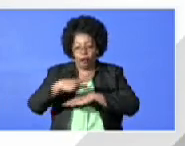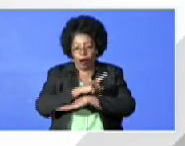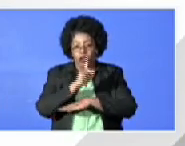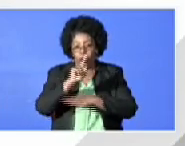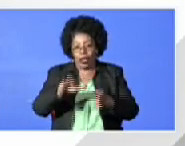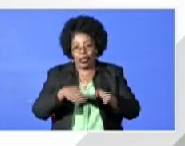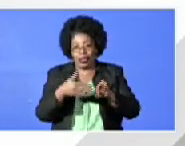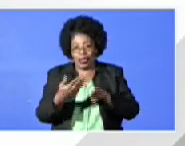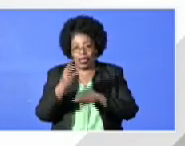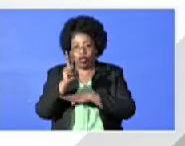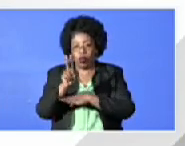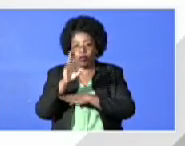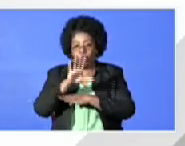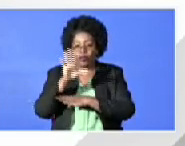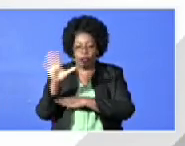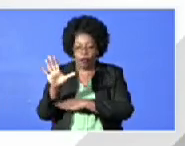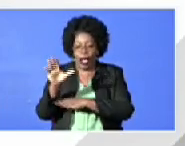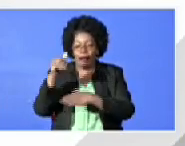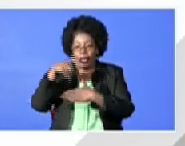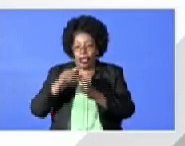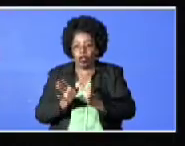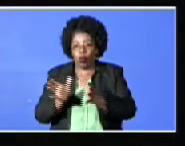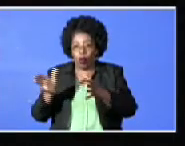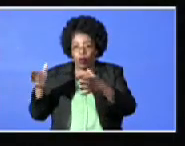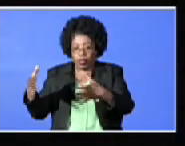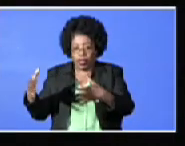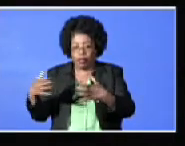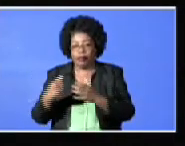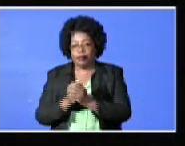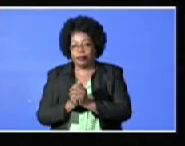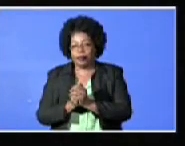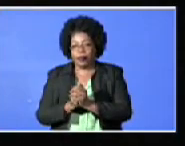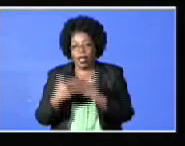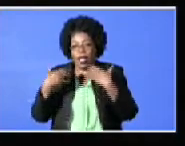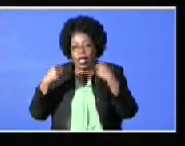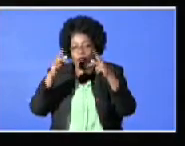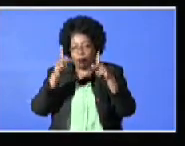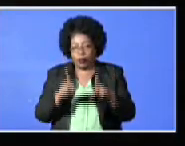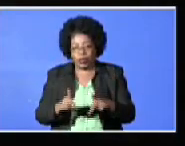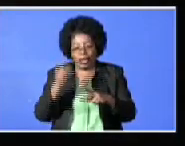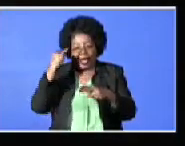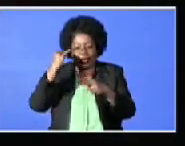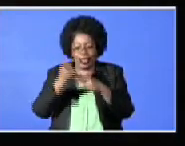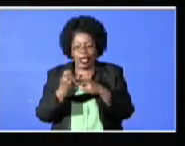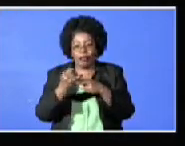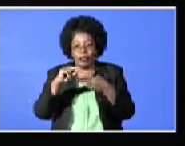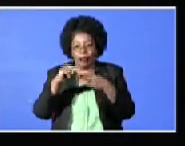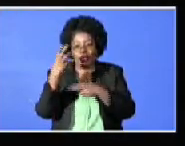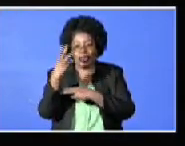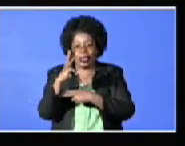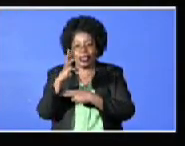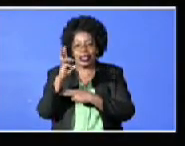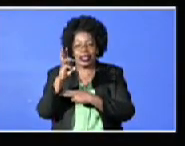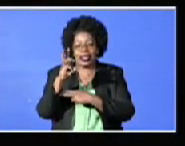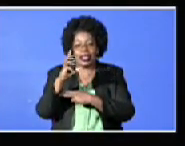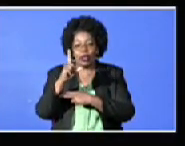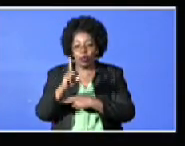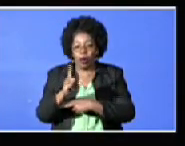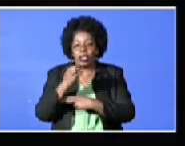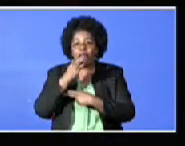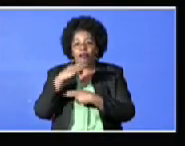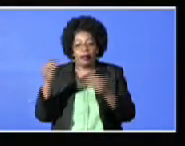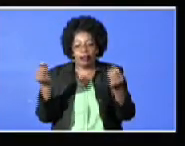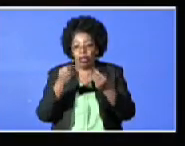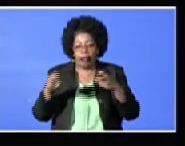255 individuals in quarantine. Health officials identify case number 16 as a 61-year-old female with no